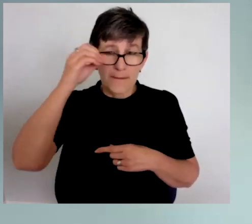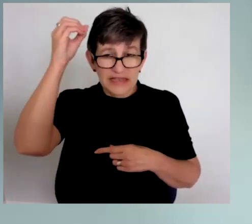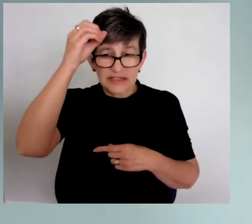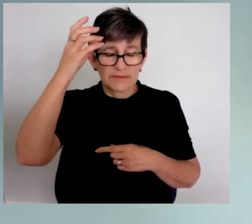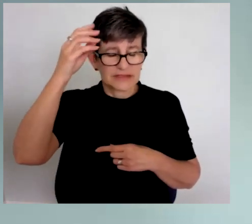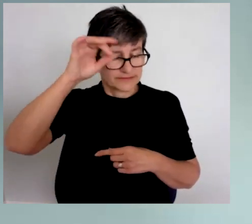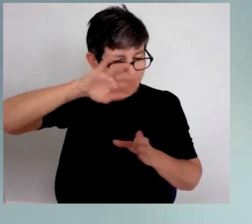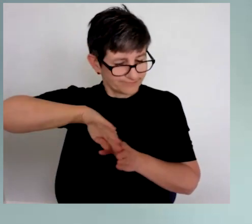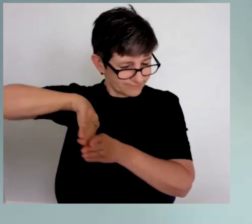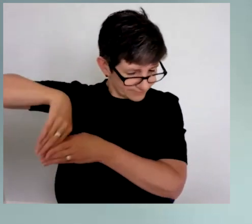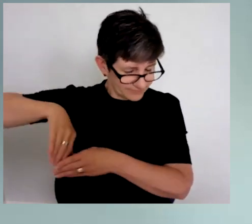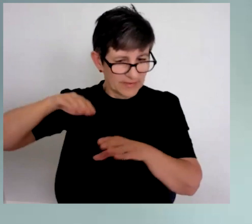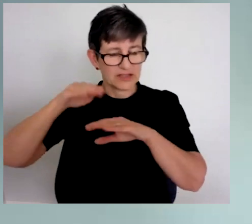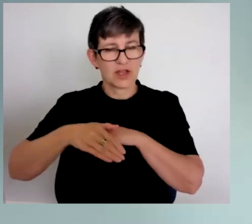sometimes.